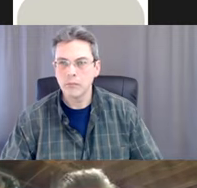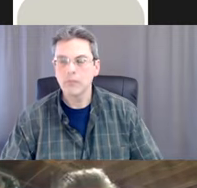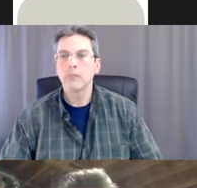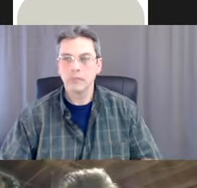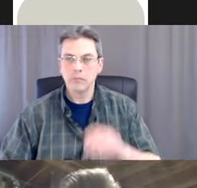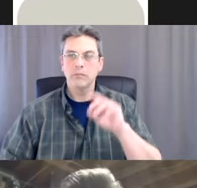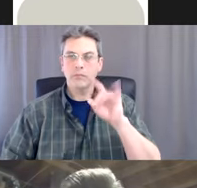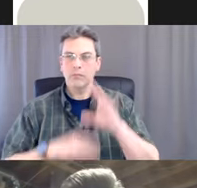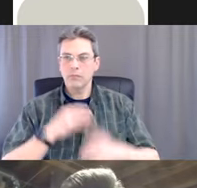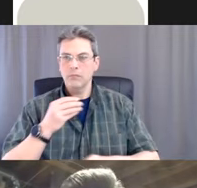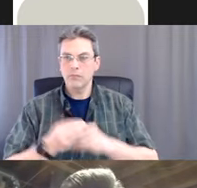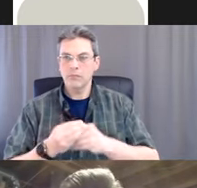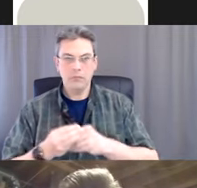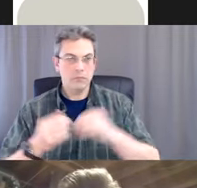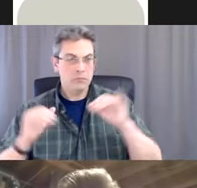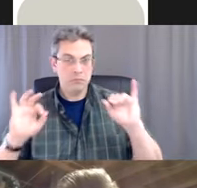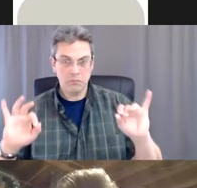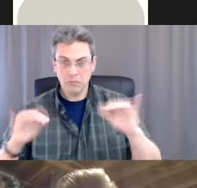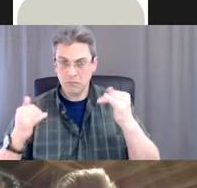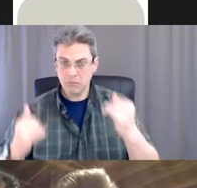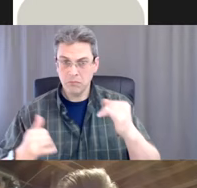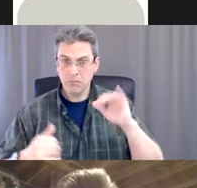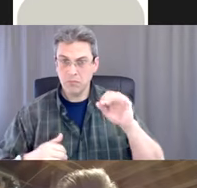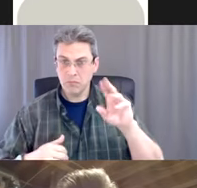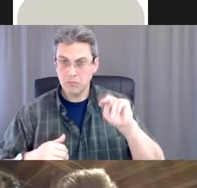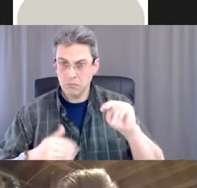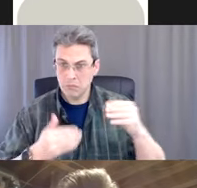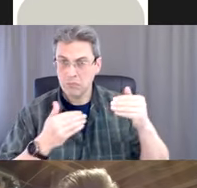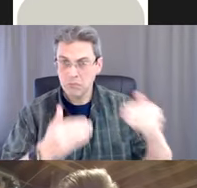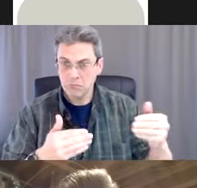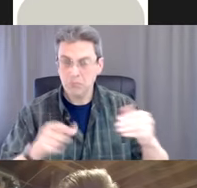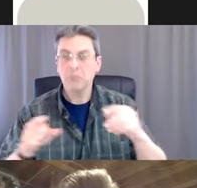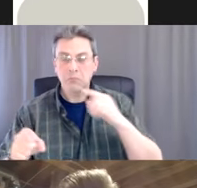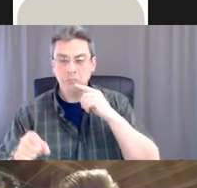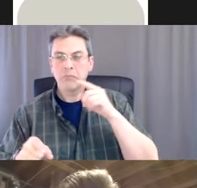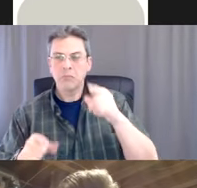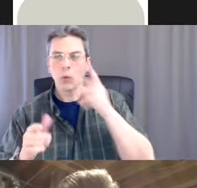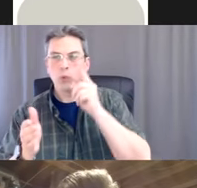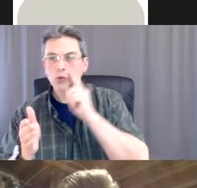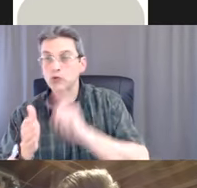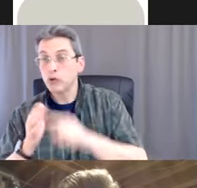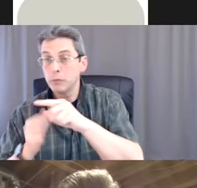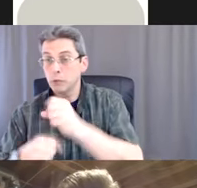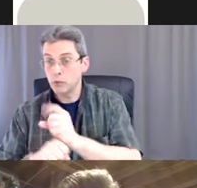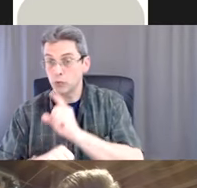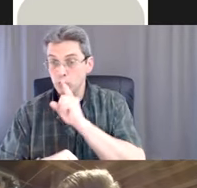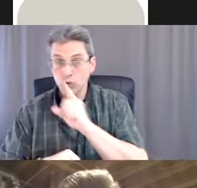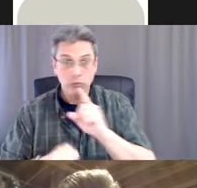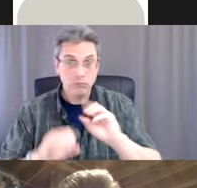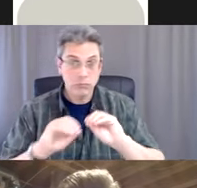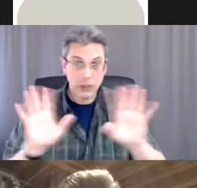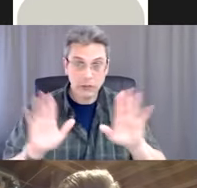I guess, John, then you can continue. That sounds great. And, Rehan, I will let you know if there's any issue.